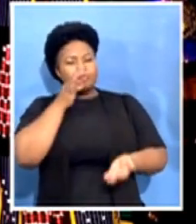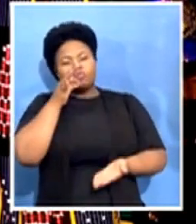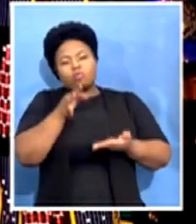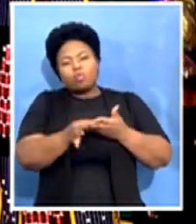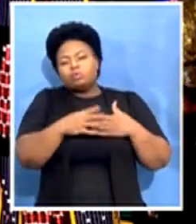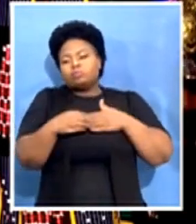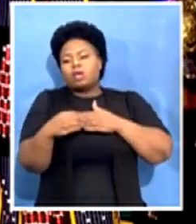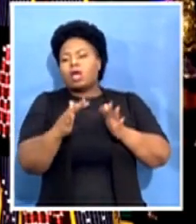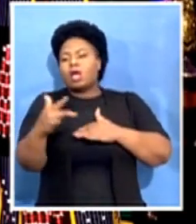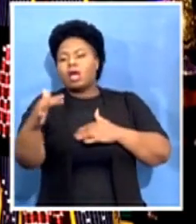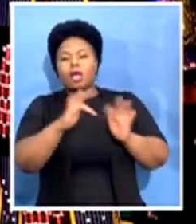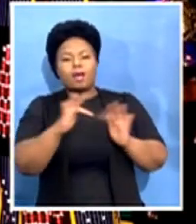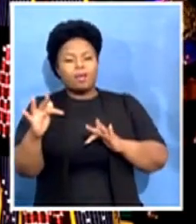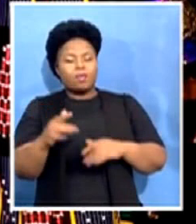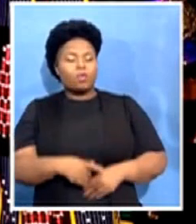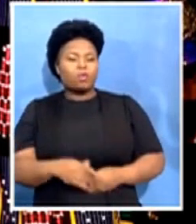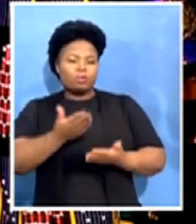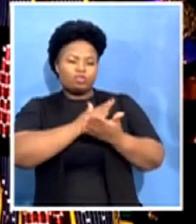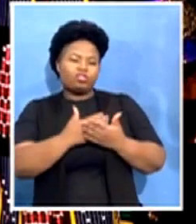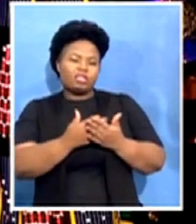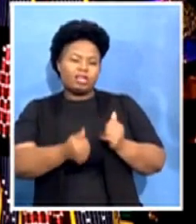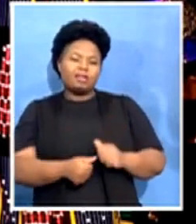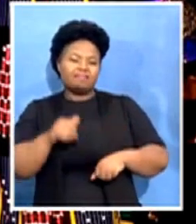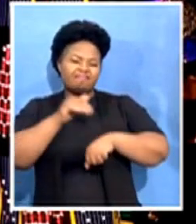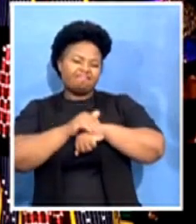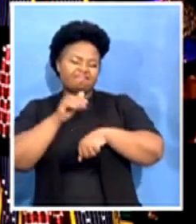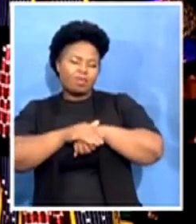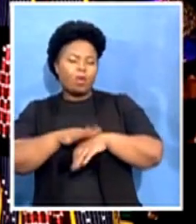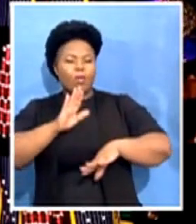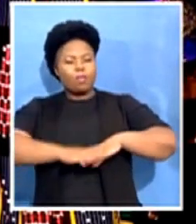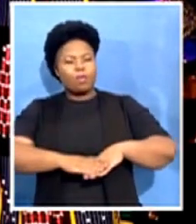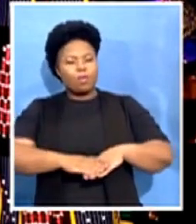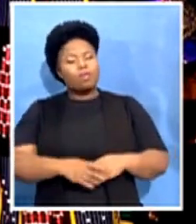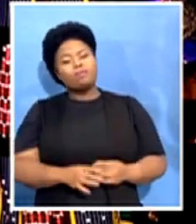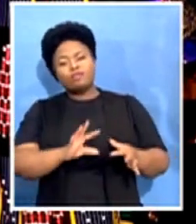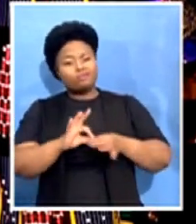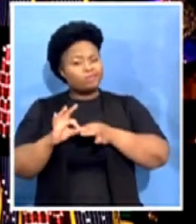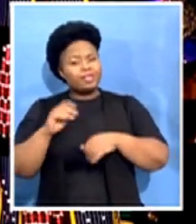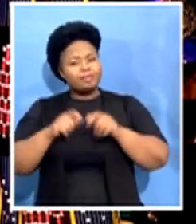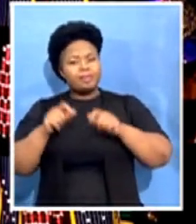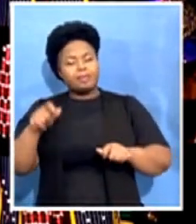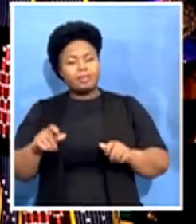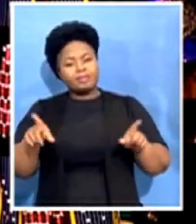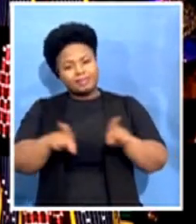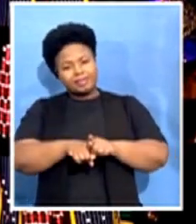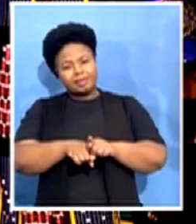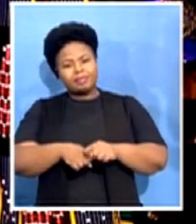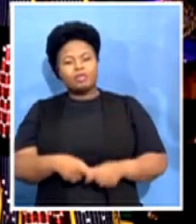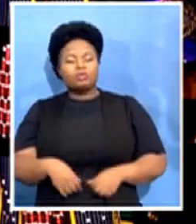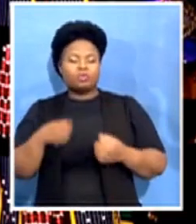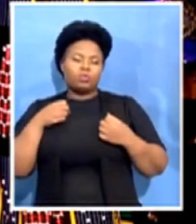of friendship and indeed to bask in the warm glory of her infinite